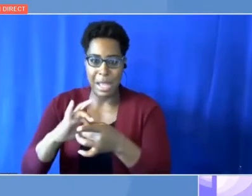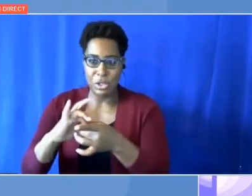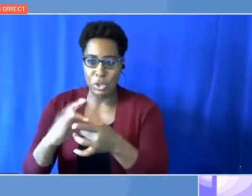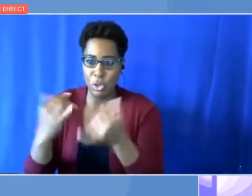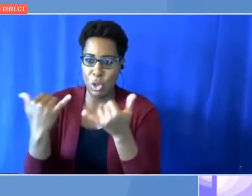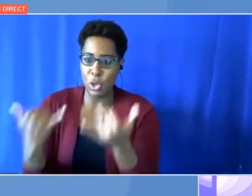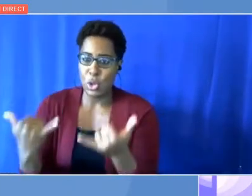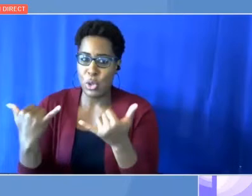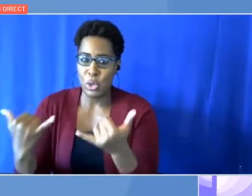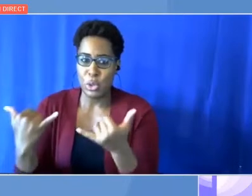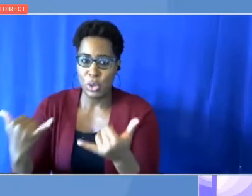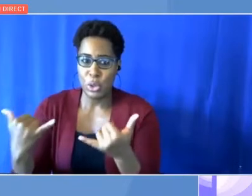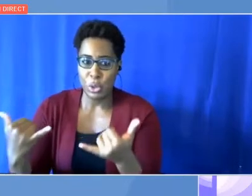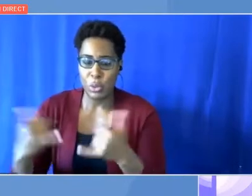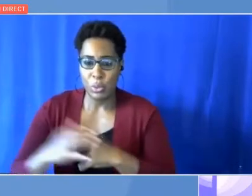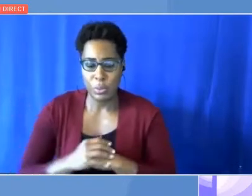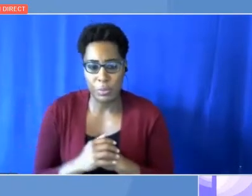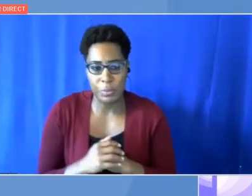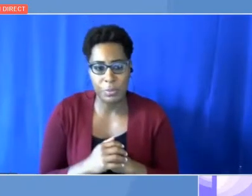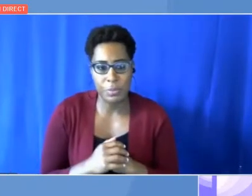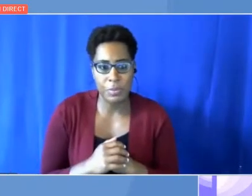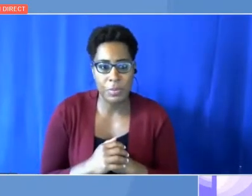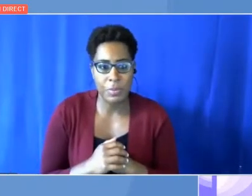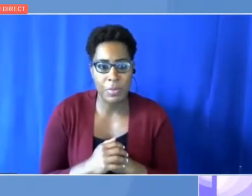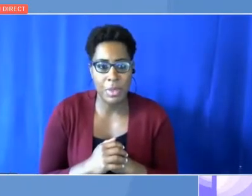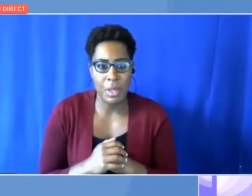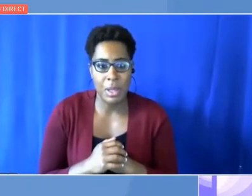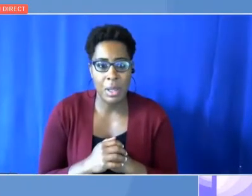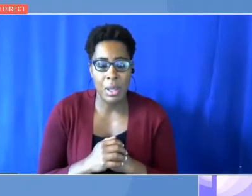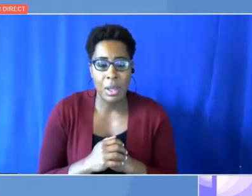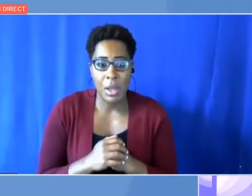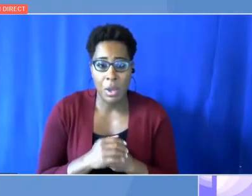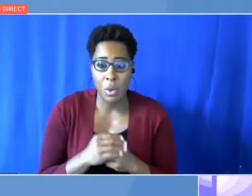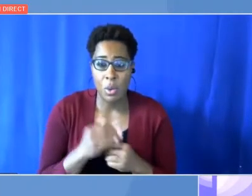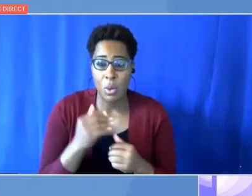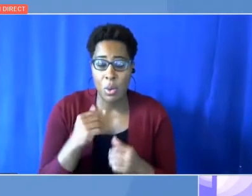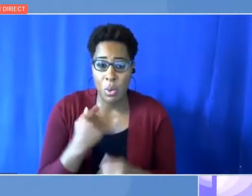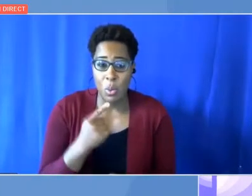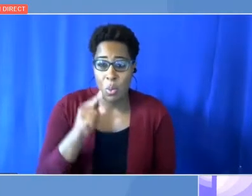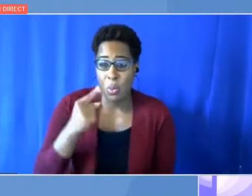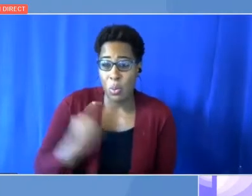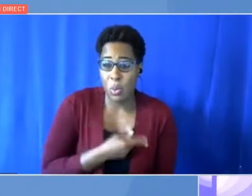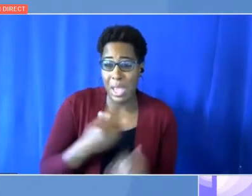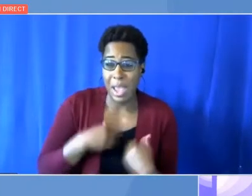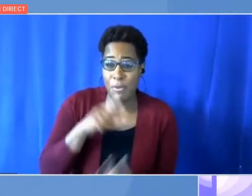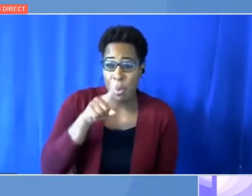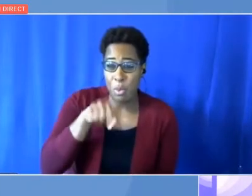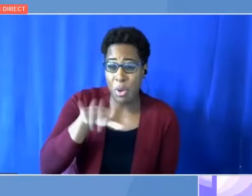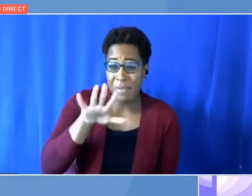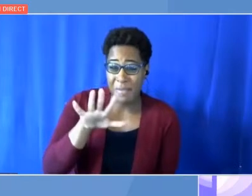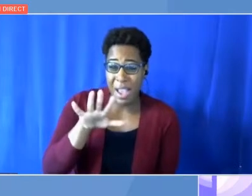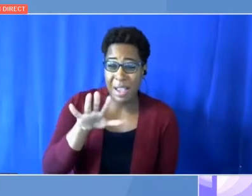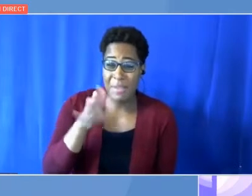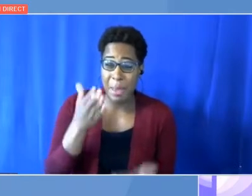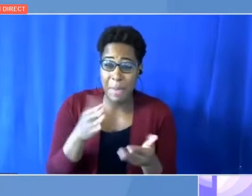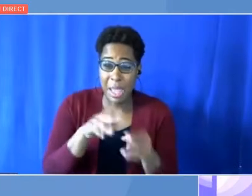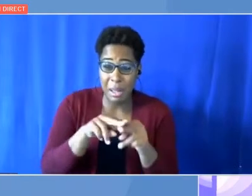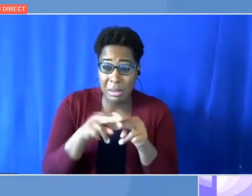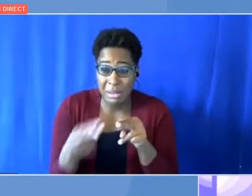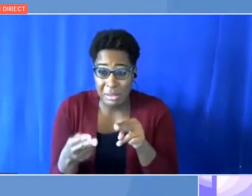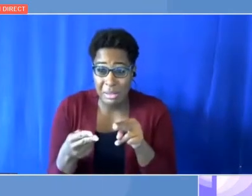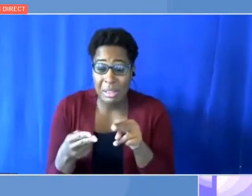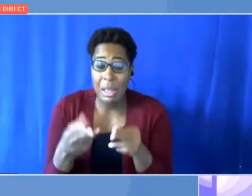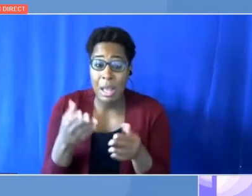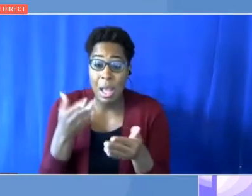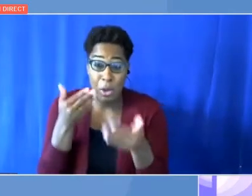We are very close to lose the 1.5 and still close to lose the 2 degrees. So, this is where we are.